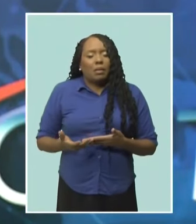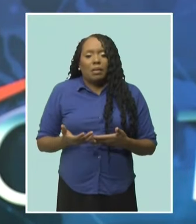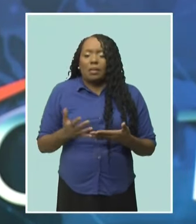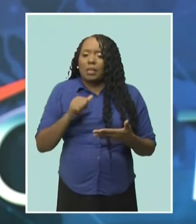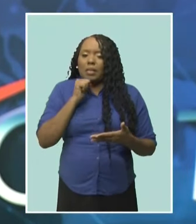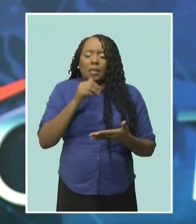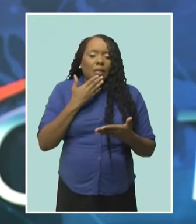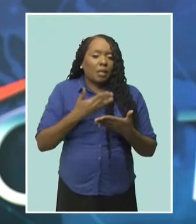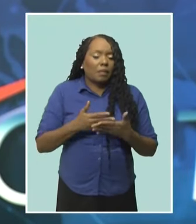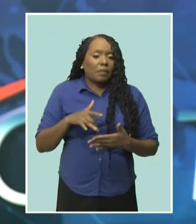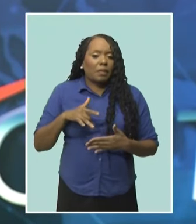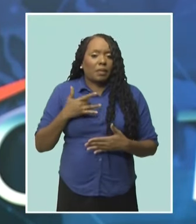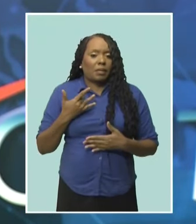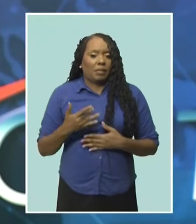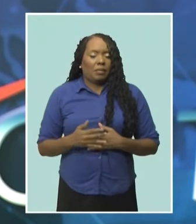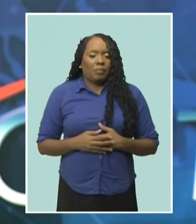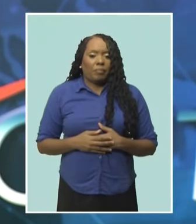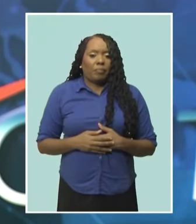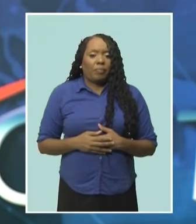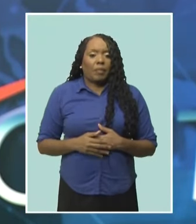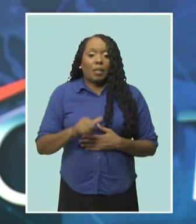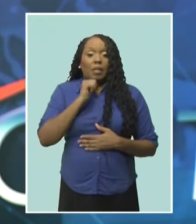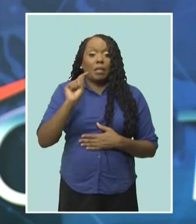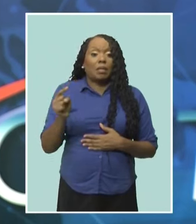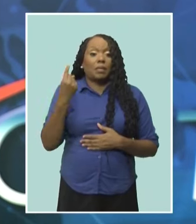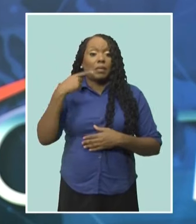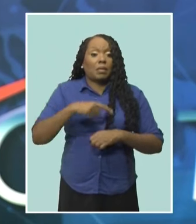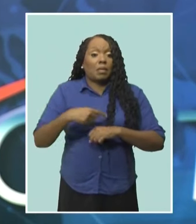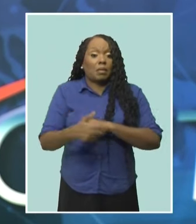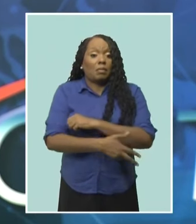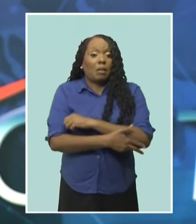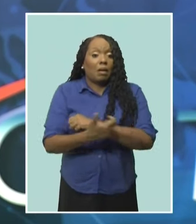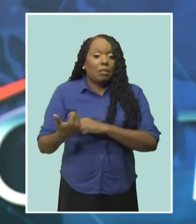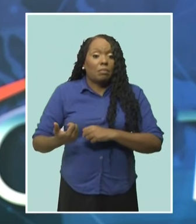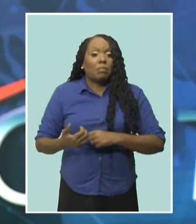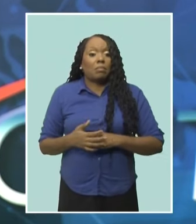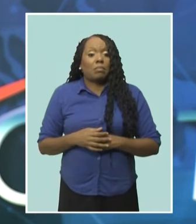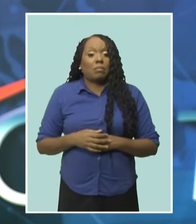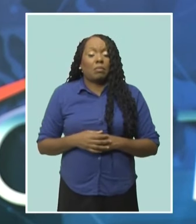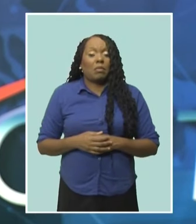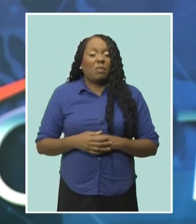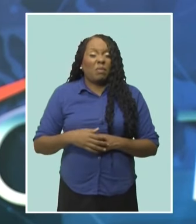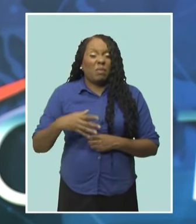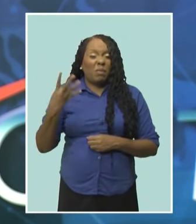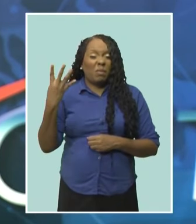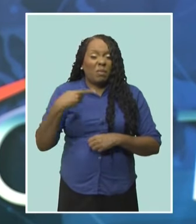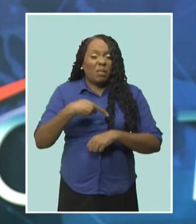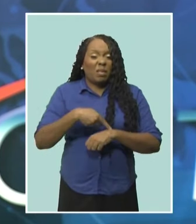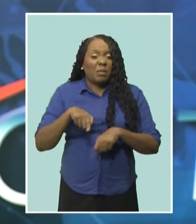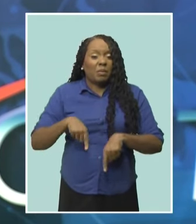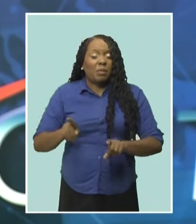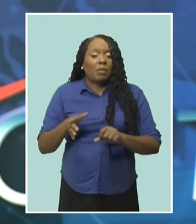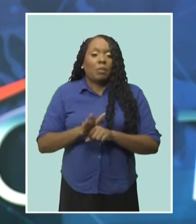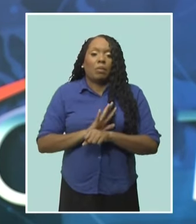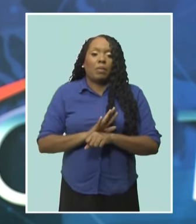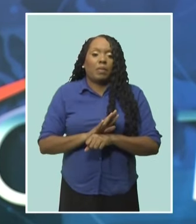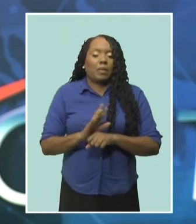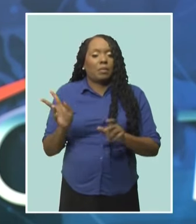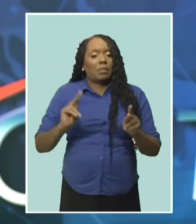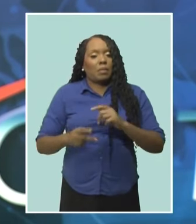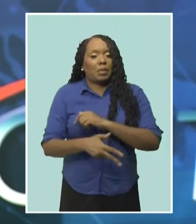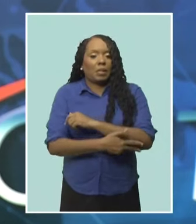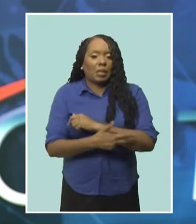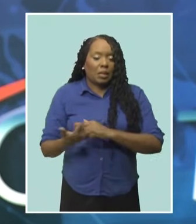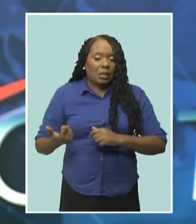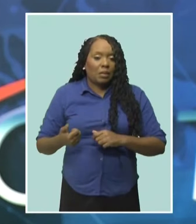Ms. Hewitt says this is not the first time the establishment has been robbed, as it was hit four times during the COVID-19 lockdowns.